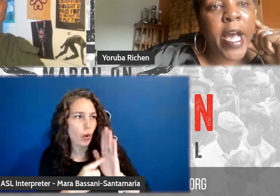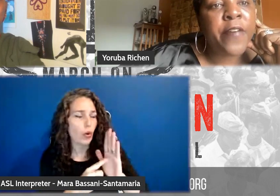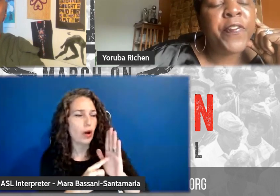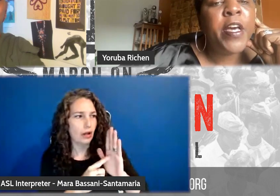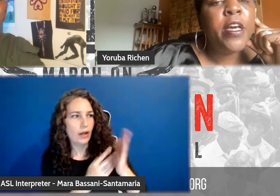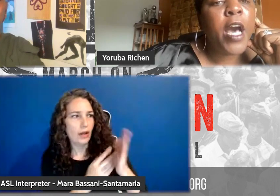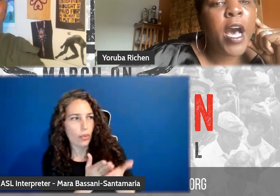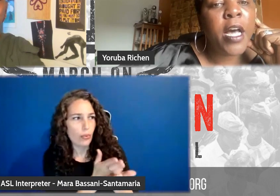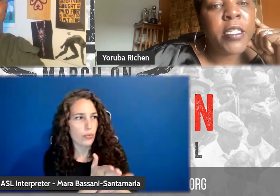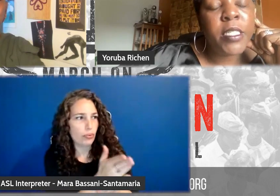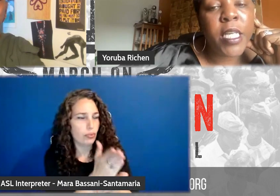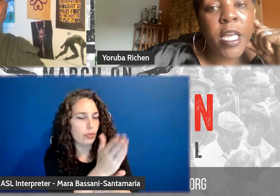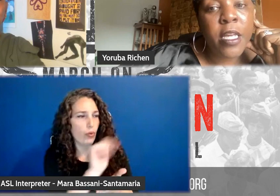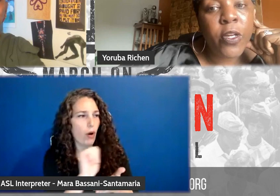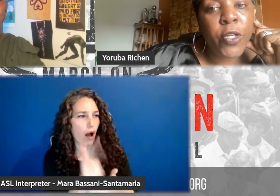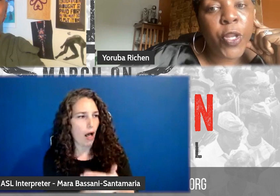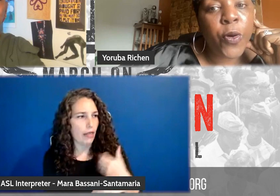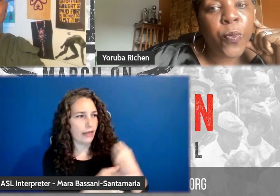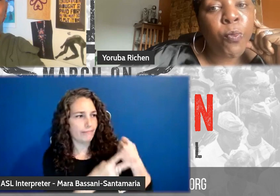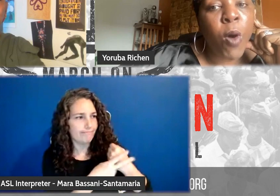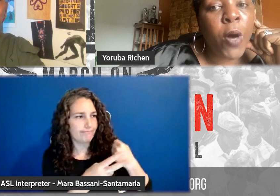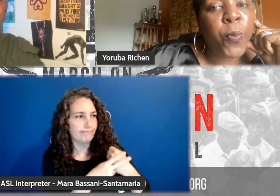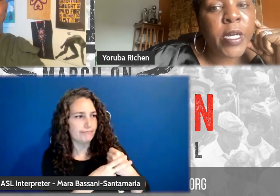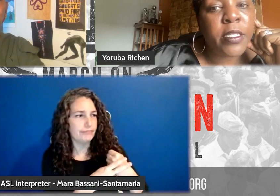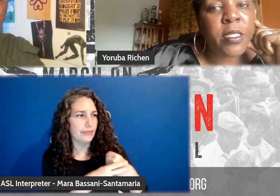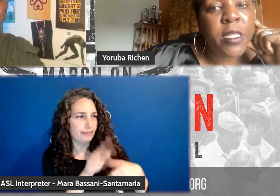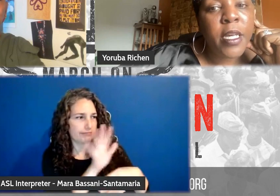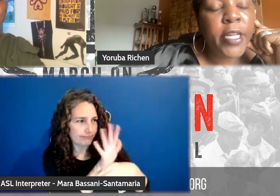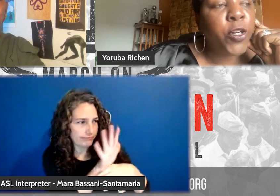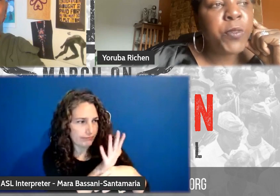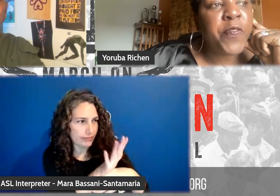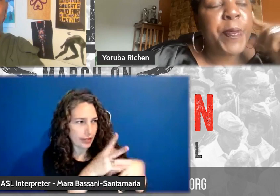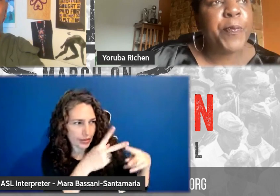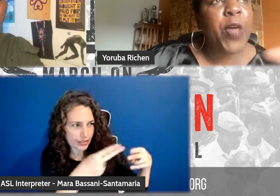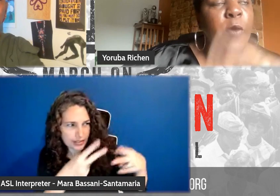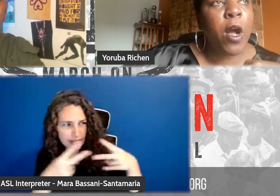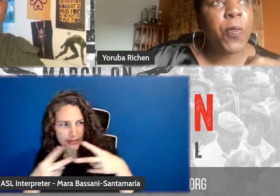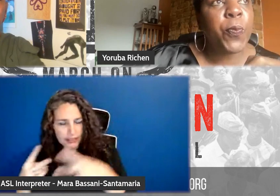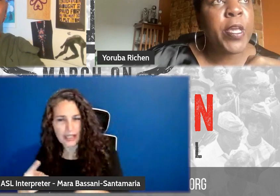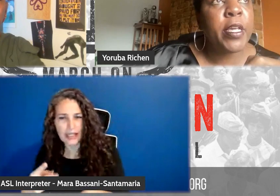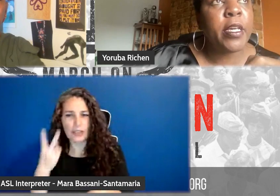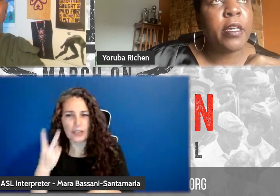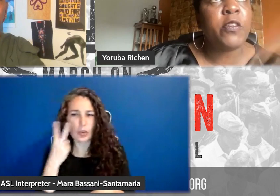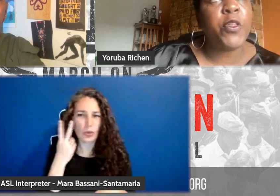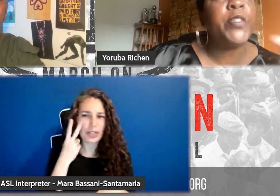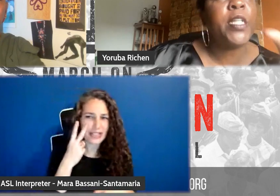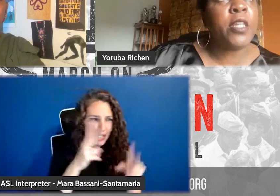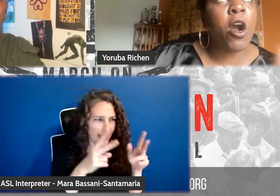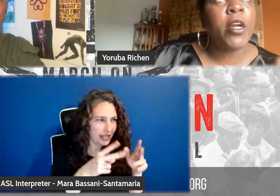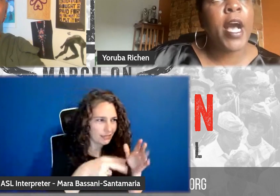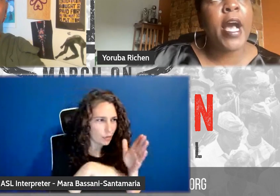archive, seeing, you know, what was in terms of the people that were on the week. So there was the archive